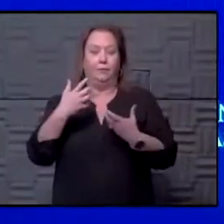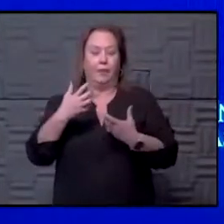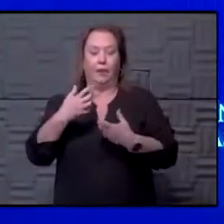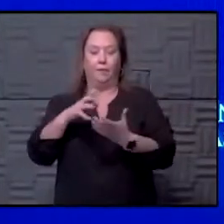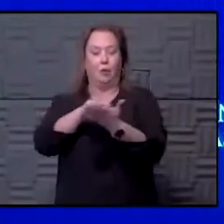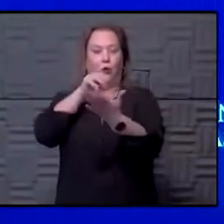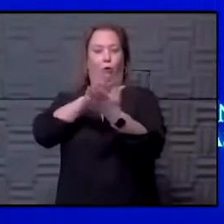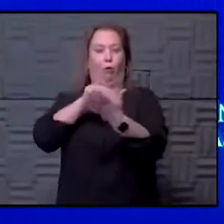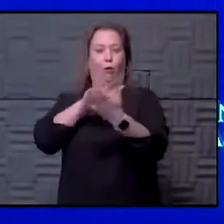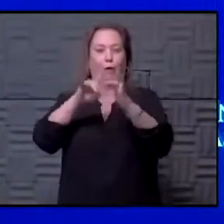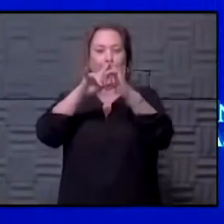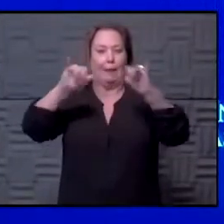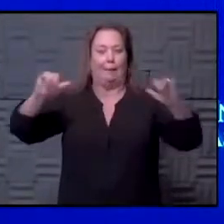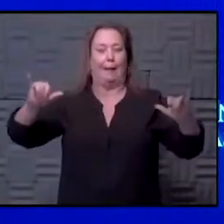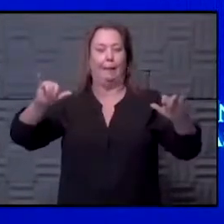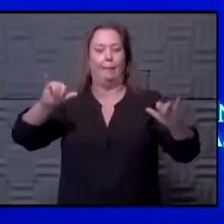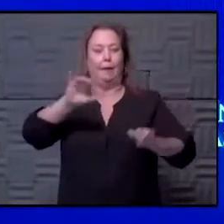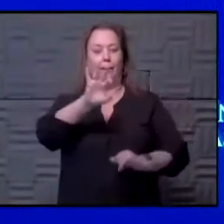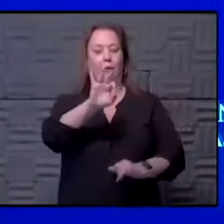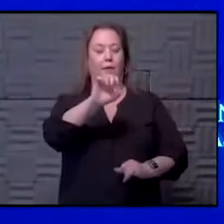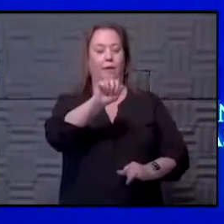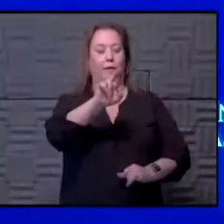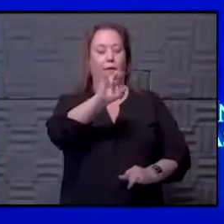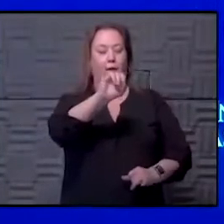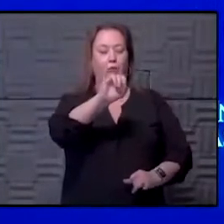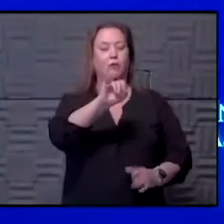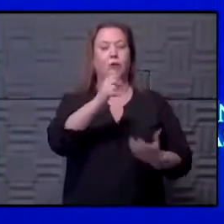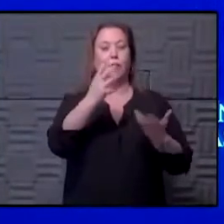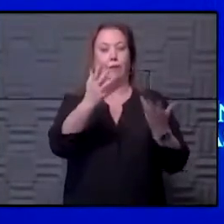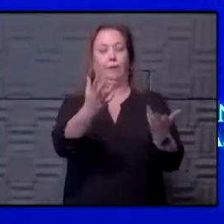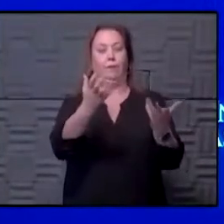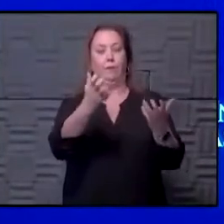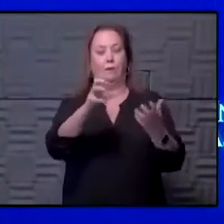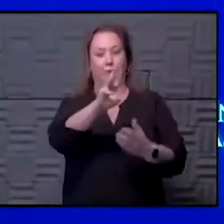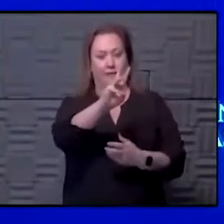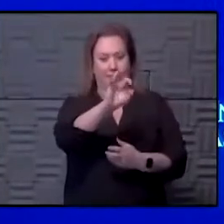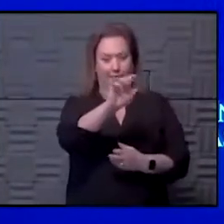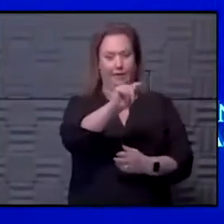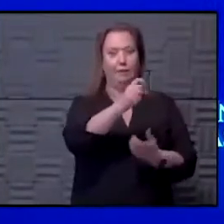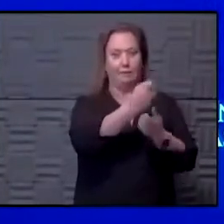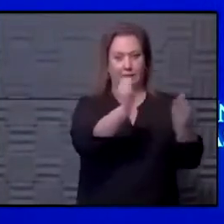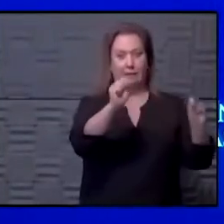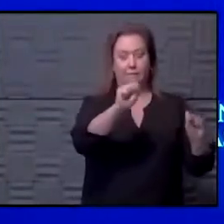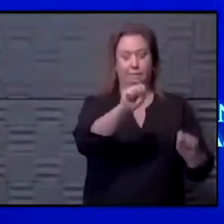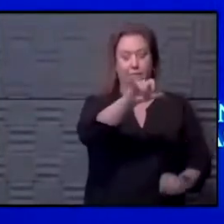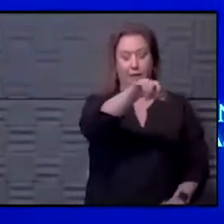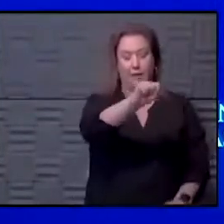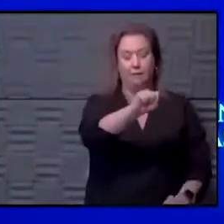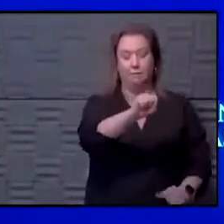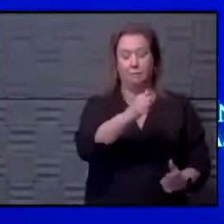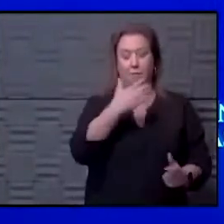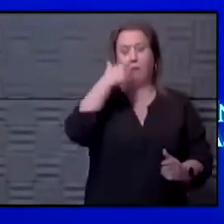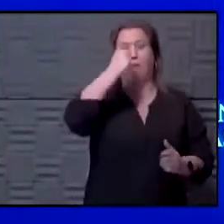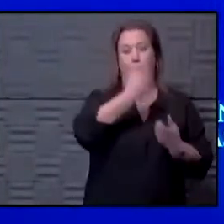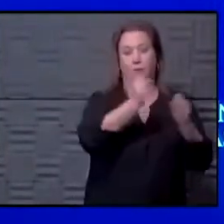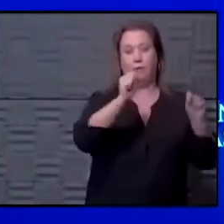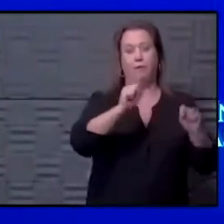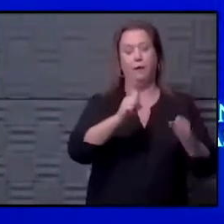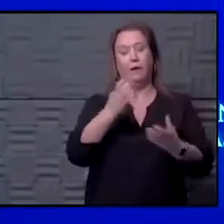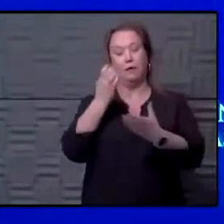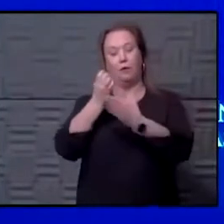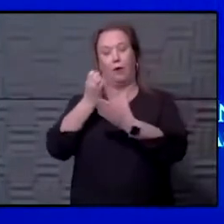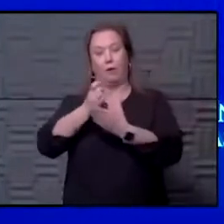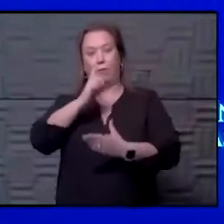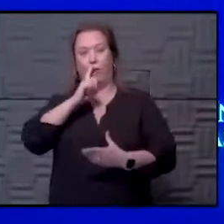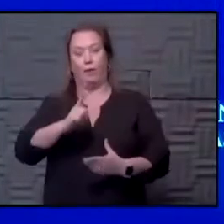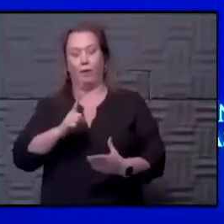And I think what Fauci is trying to recognize is that is six feet safer? You bet. Is there an economic reality we have to face